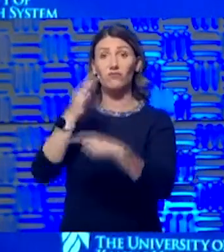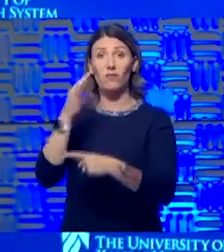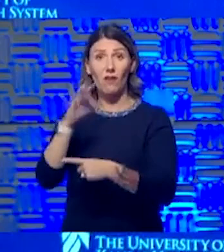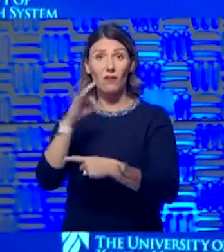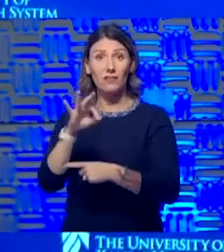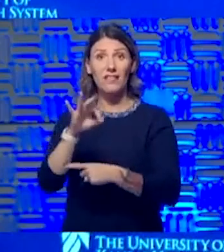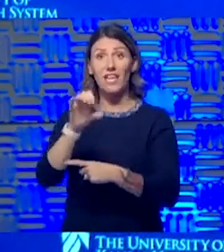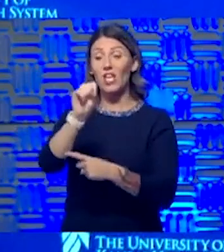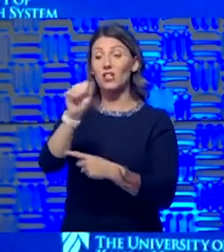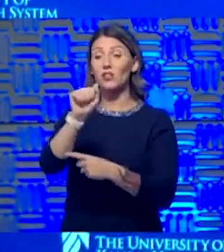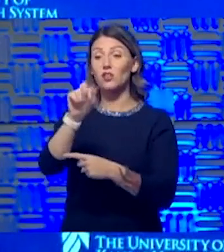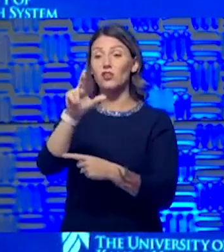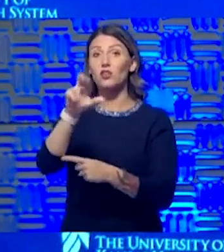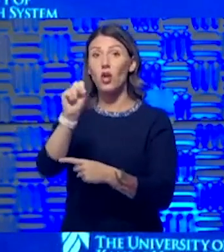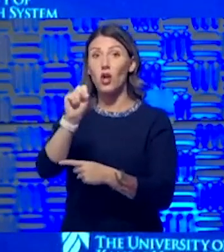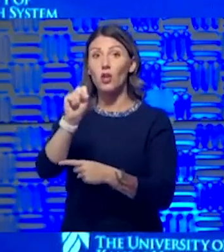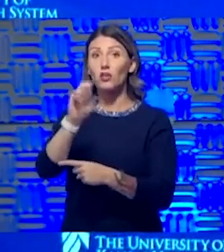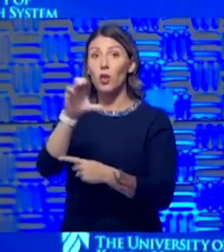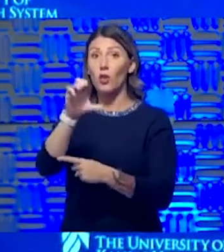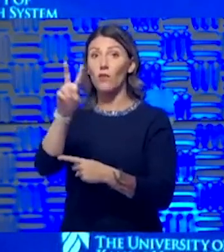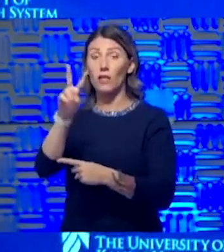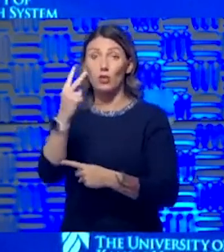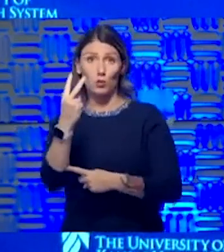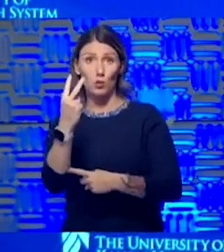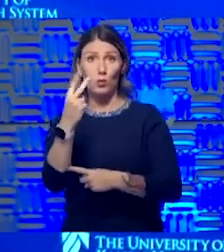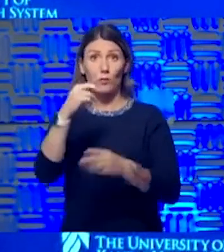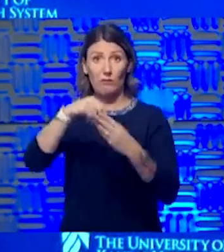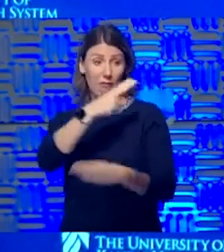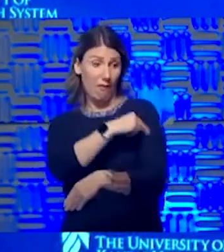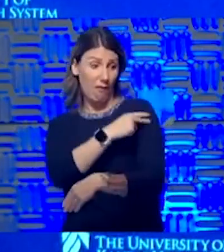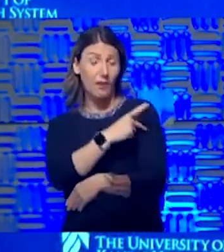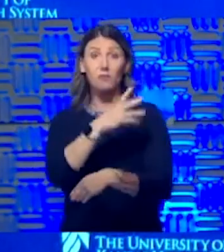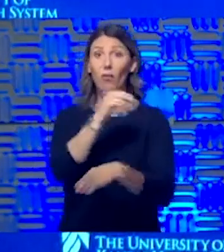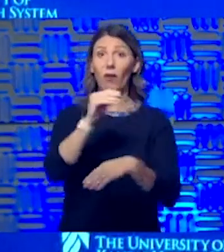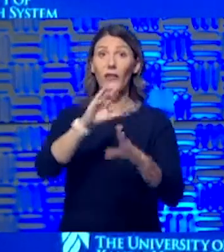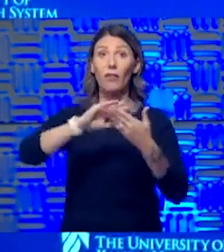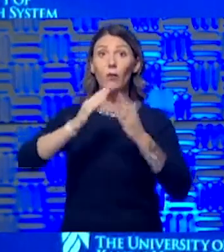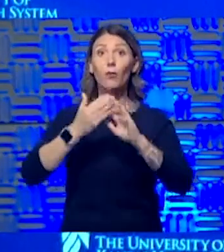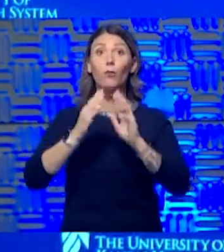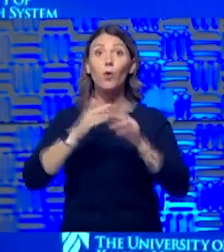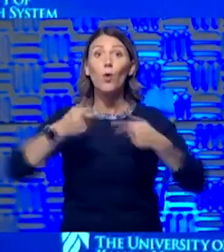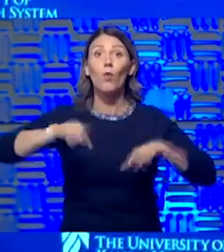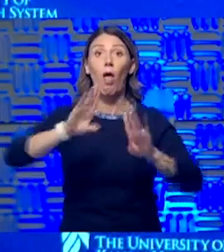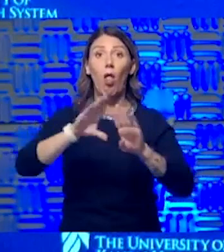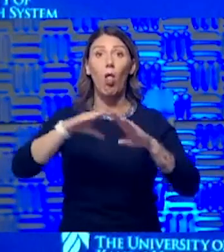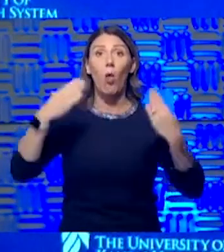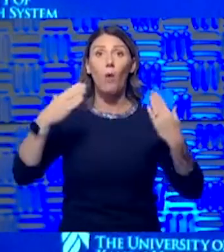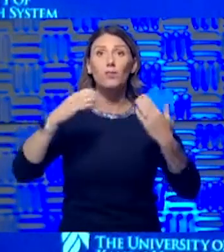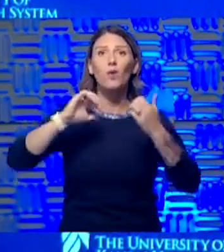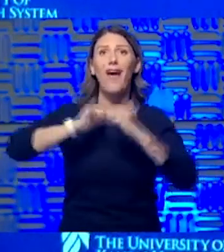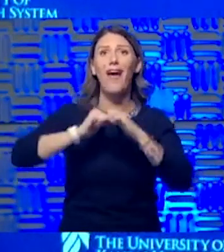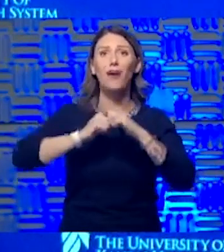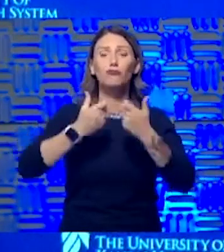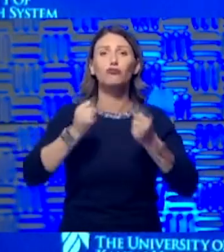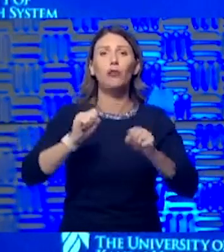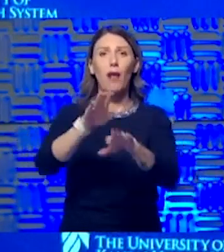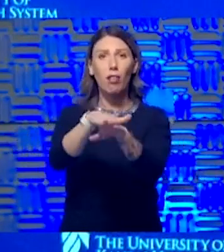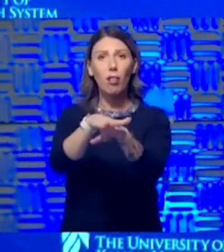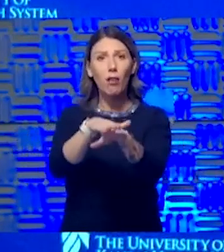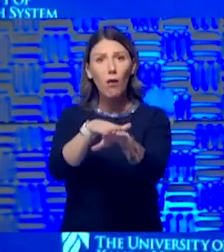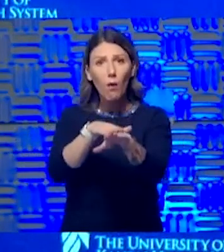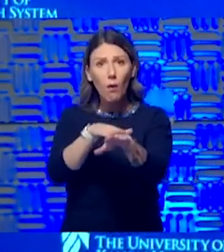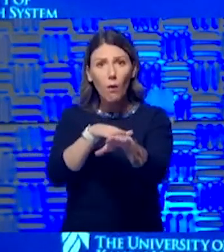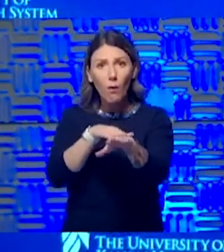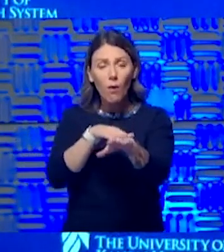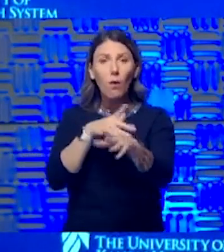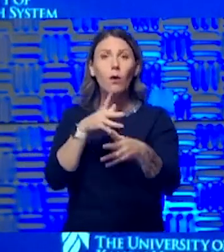patients in this hospital and around the community as we open it up. The way we try to mitigate that, the way we try to slow it down, is